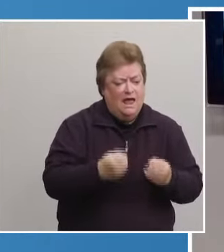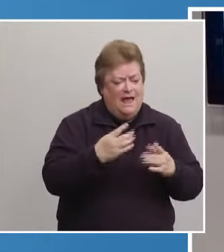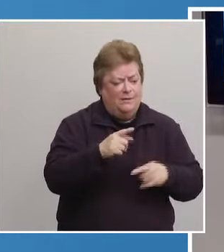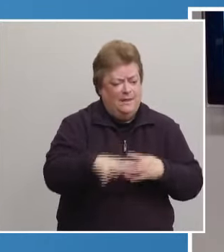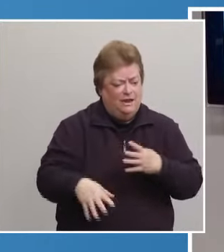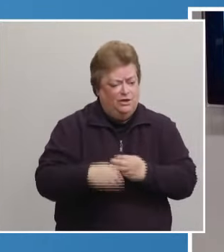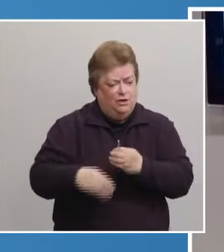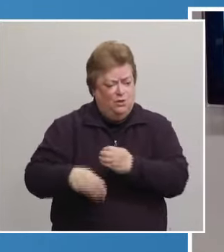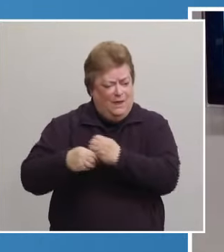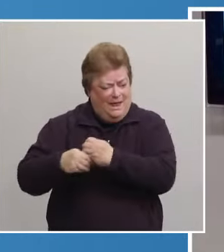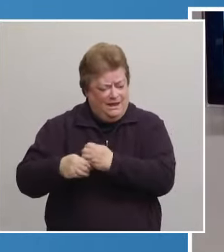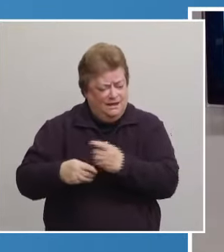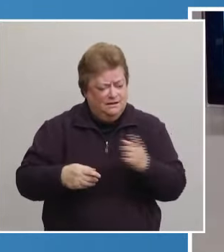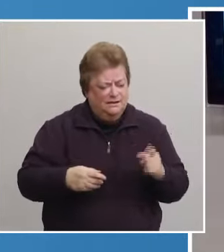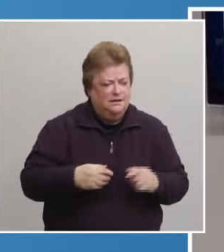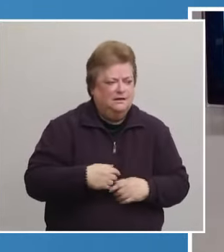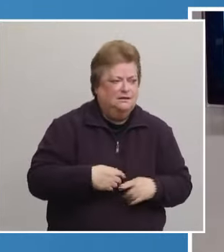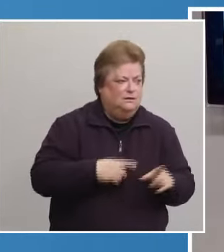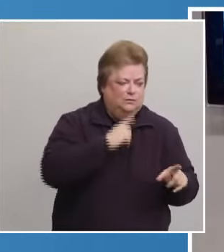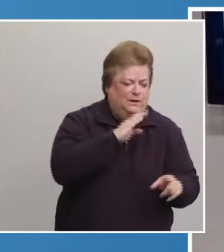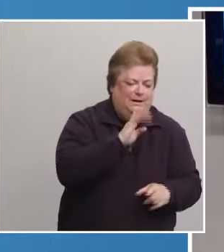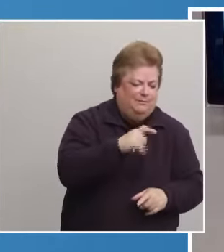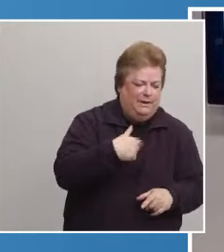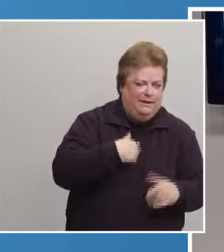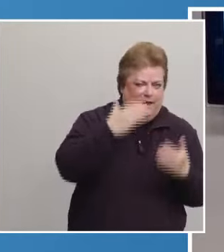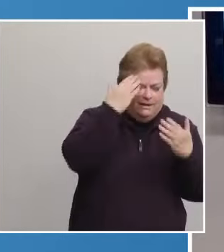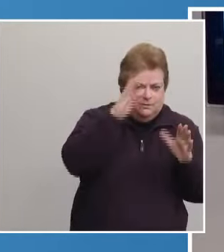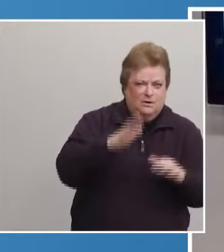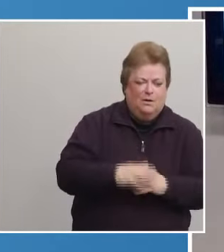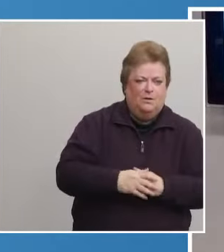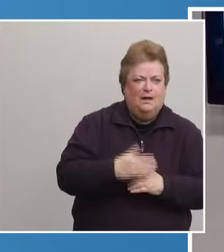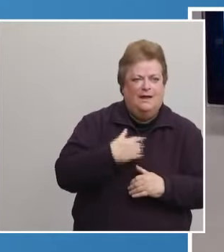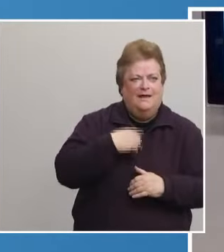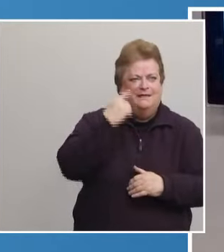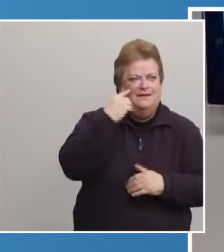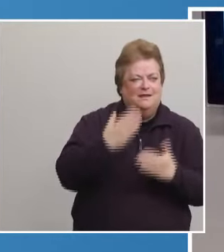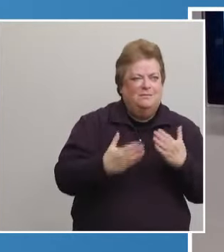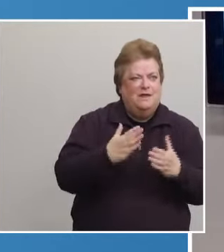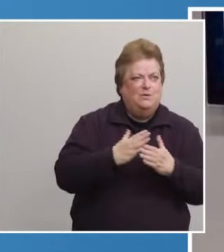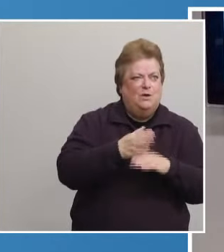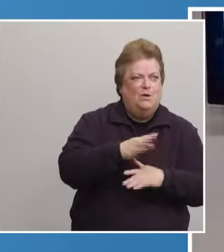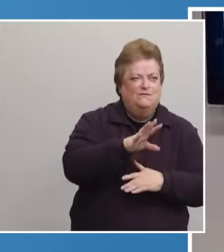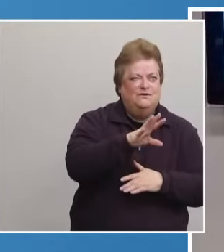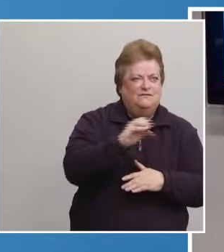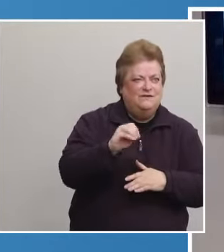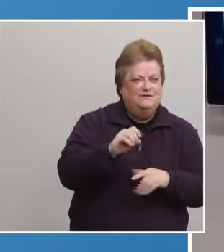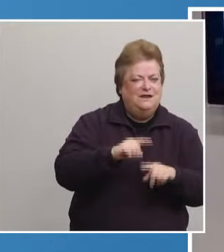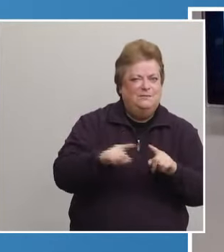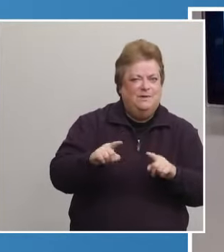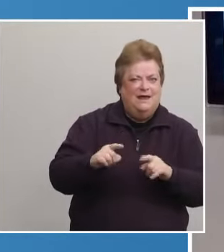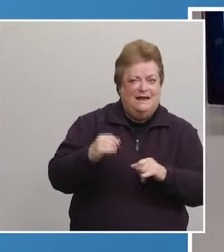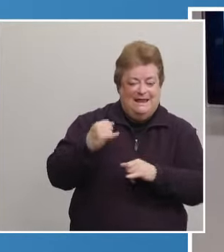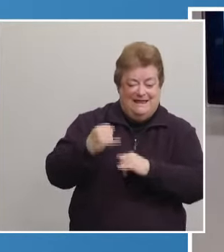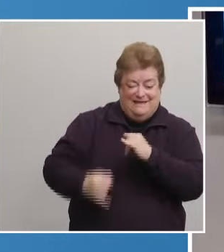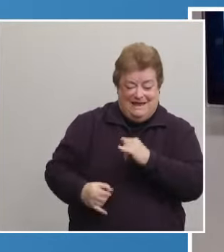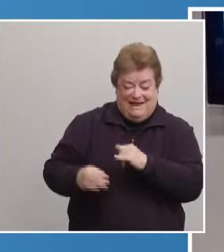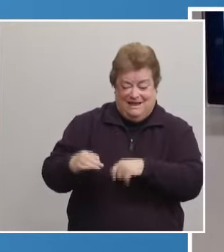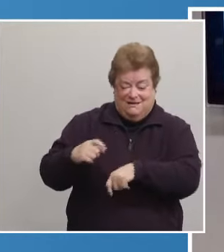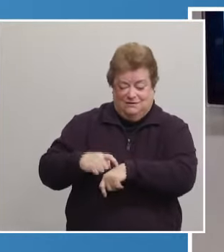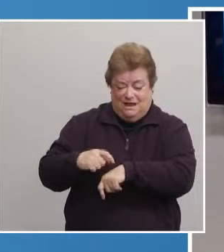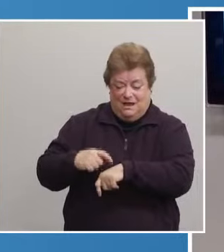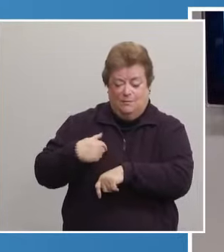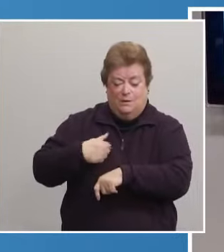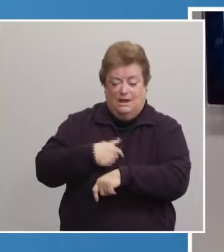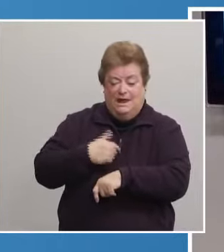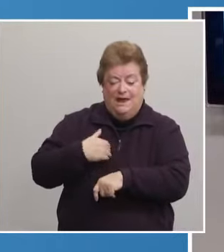we started out, you know, Bill, I don't know, probably over 50. But at the end of the day, at the end of the time, we had